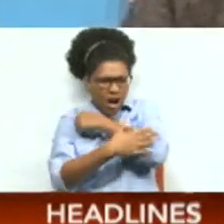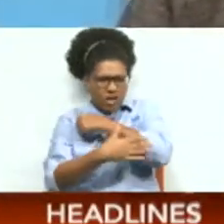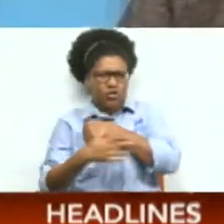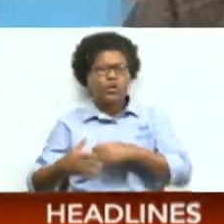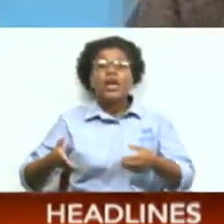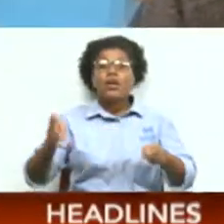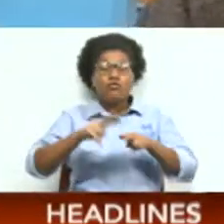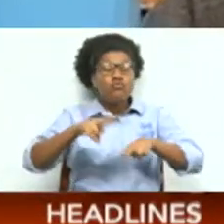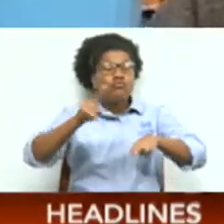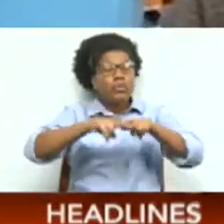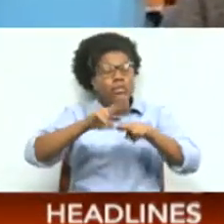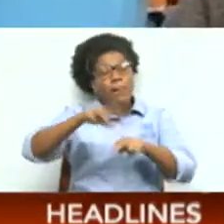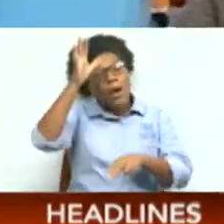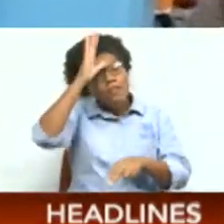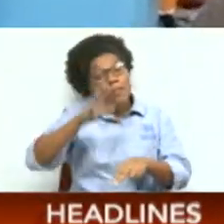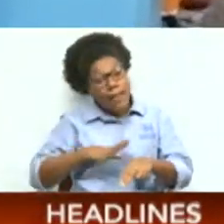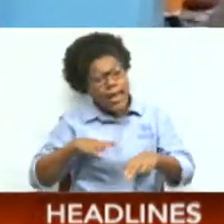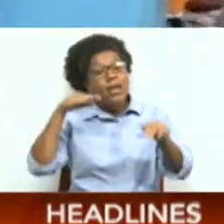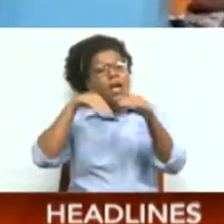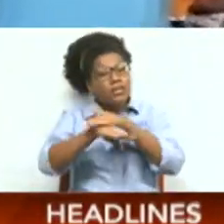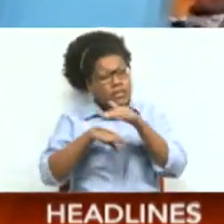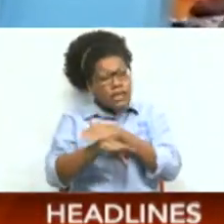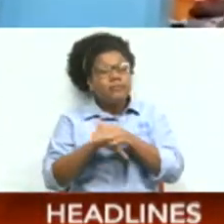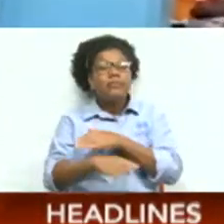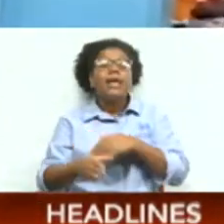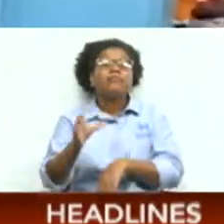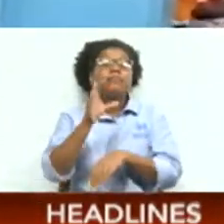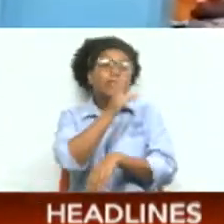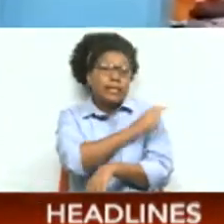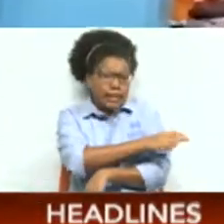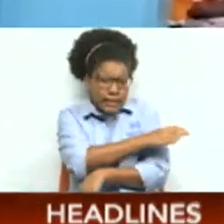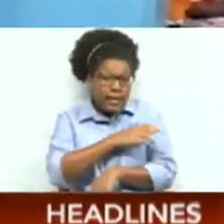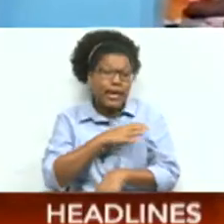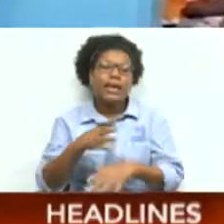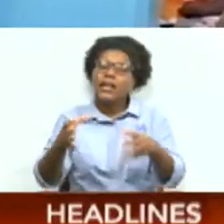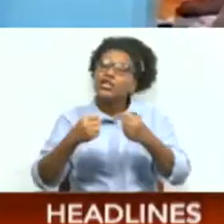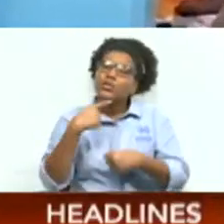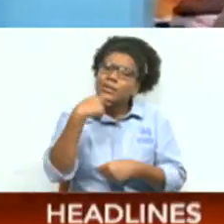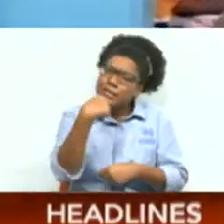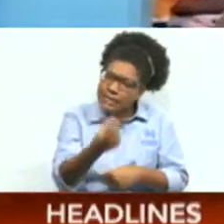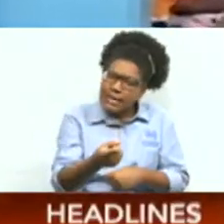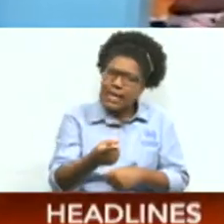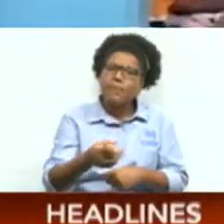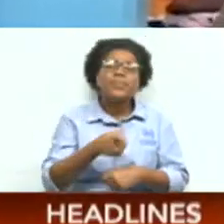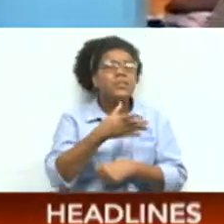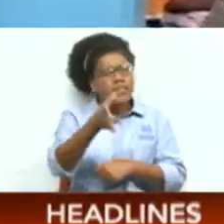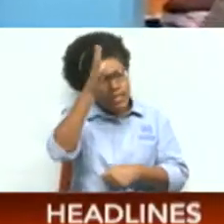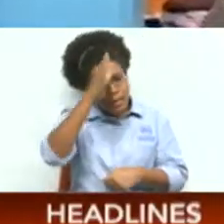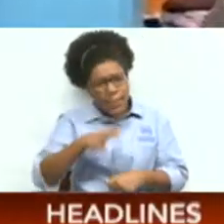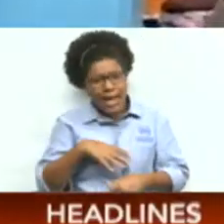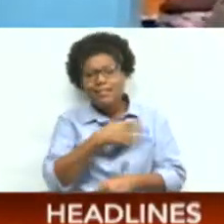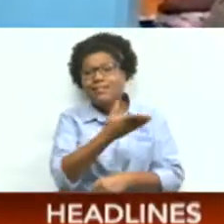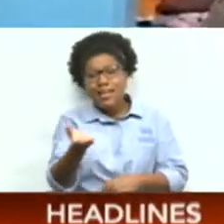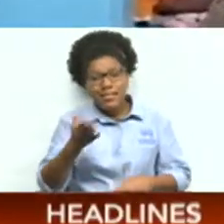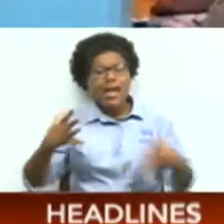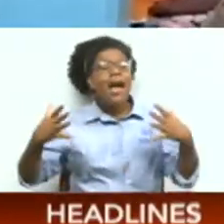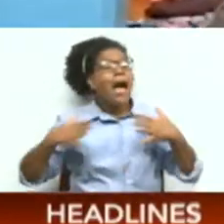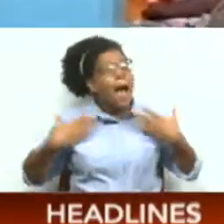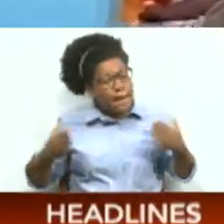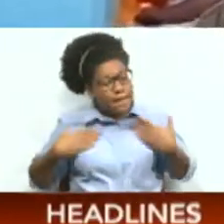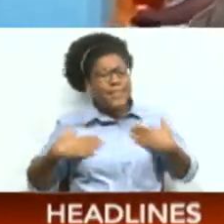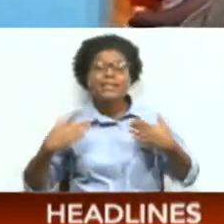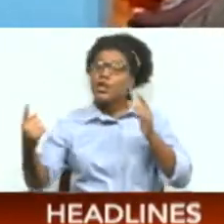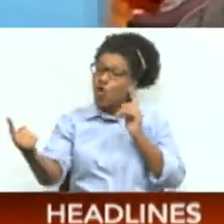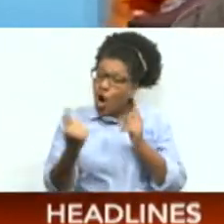men attending in the clinics today. So, I just want to say to the men that we are happy that you are coming out,